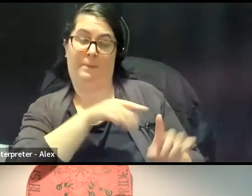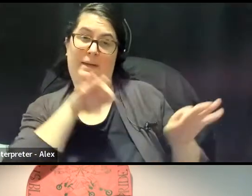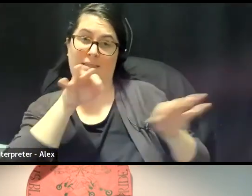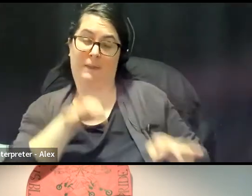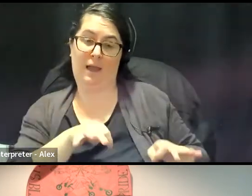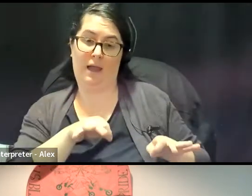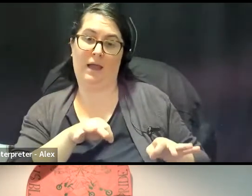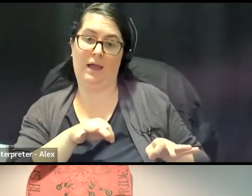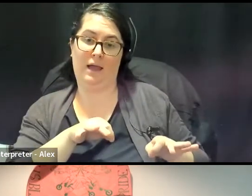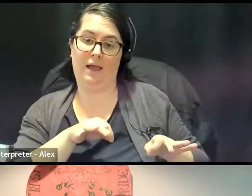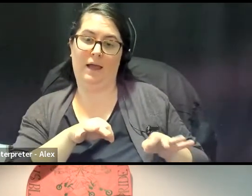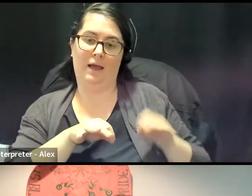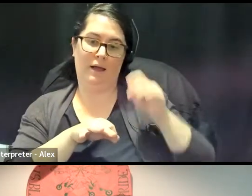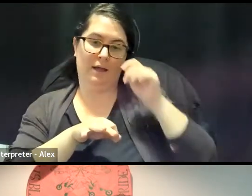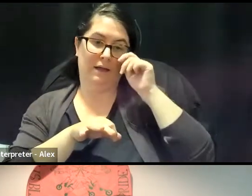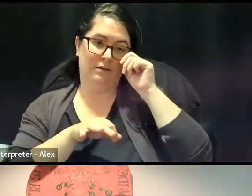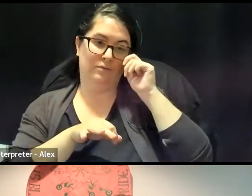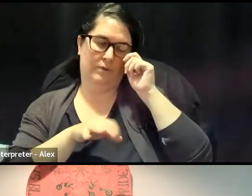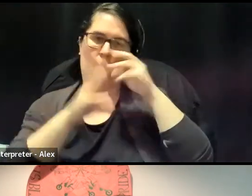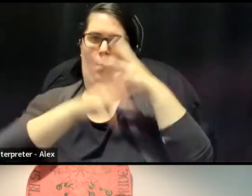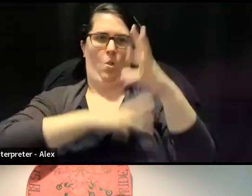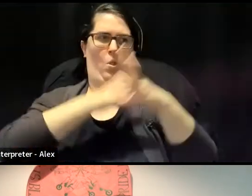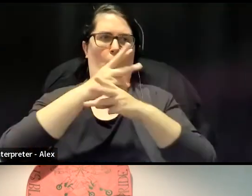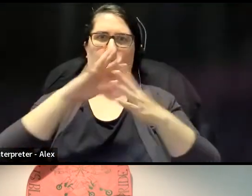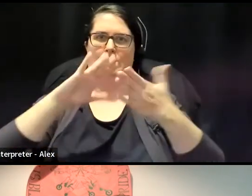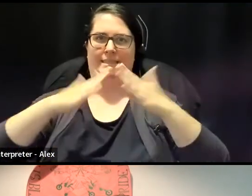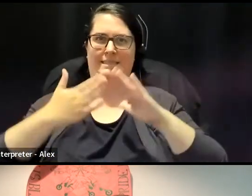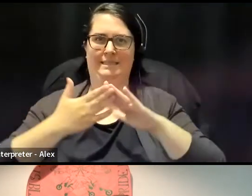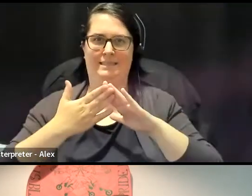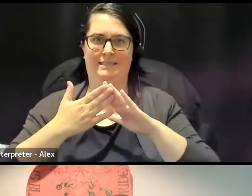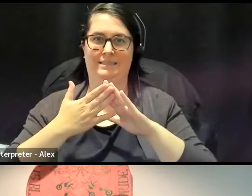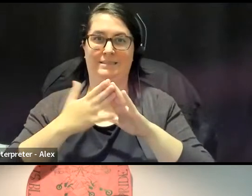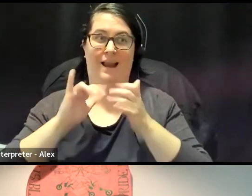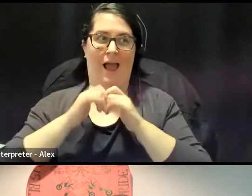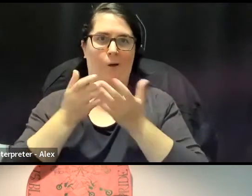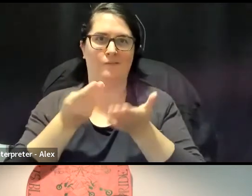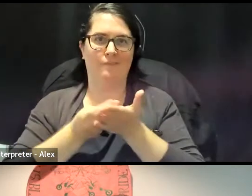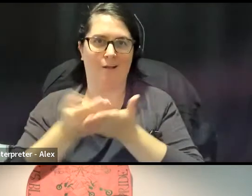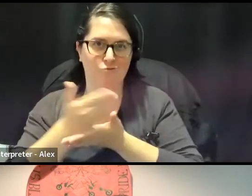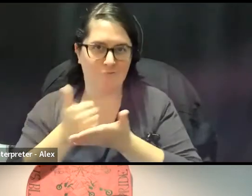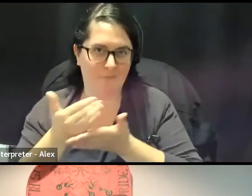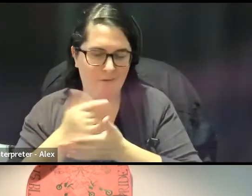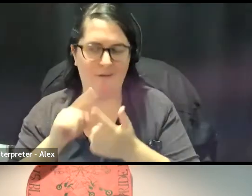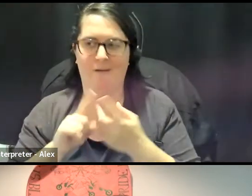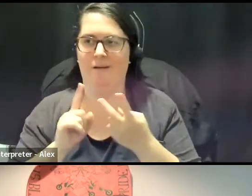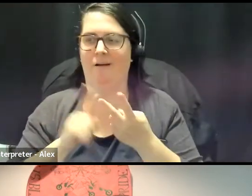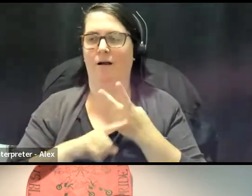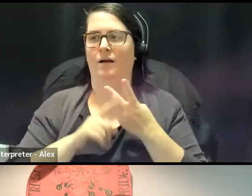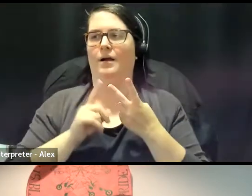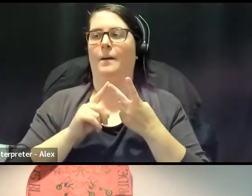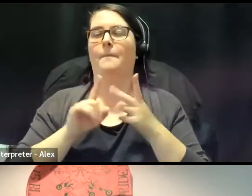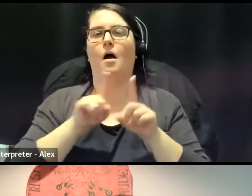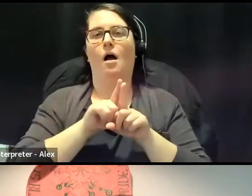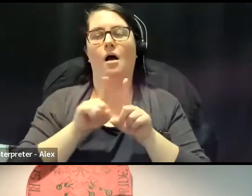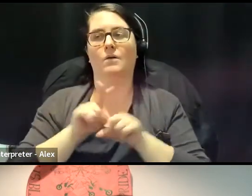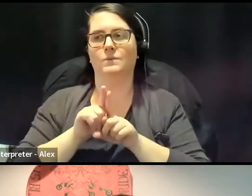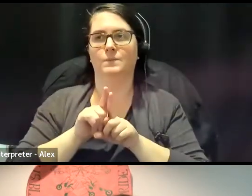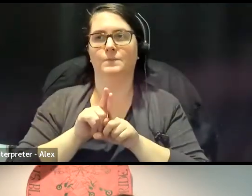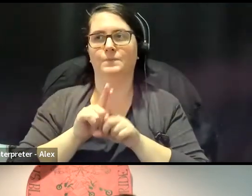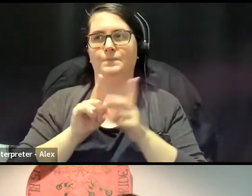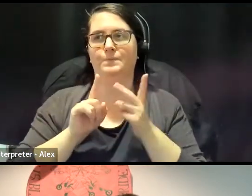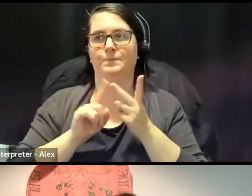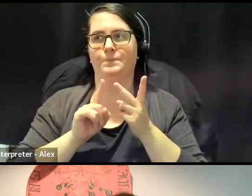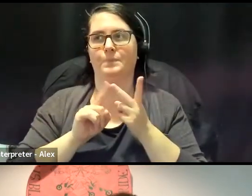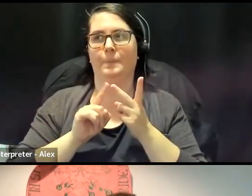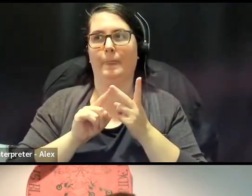speaking to global cities and the way it's financialized, but more importantly, the kinds of